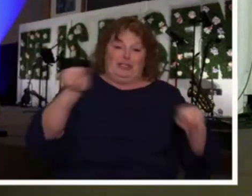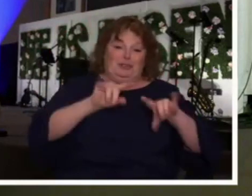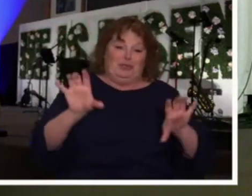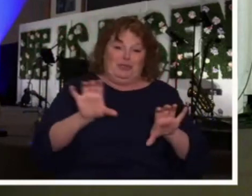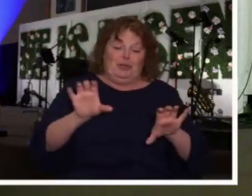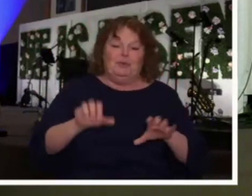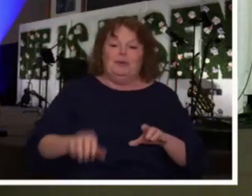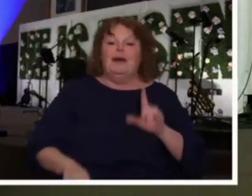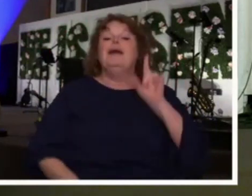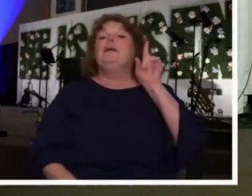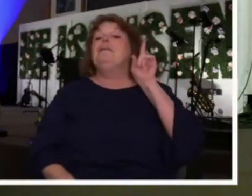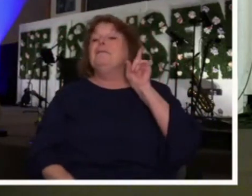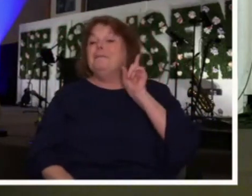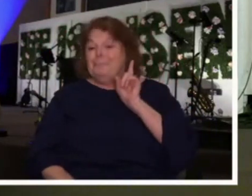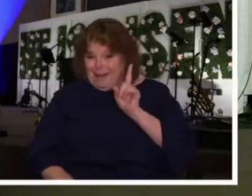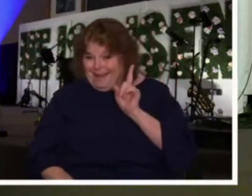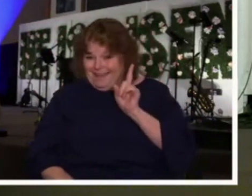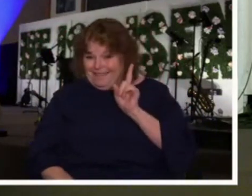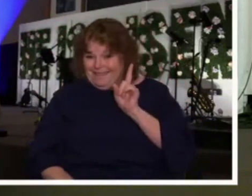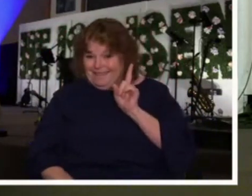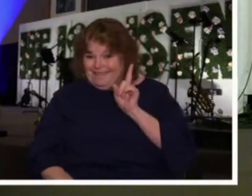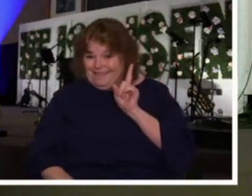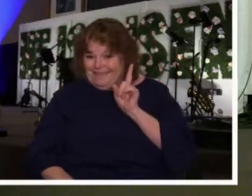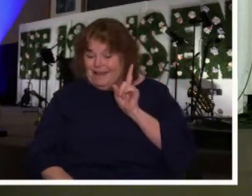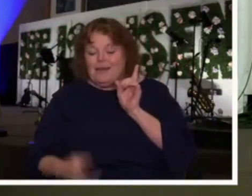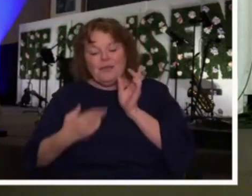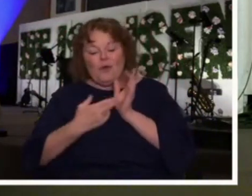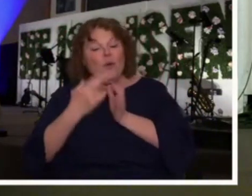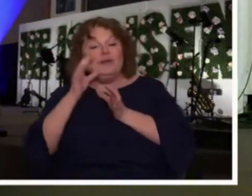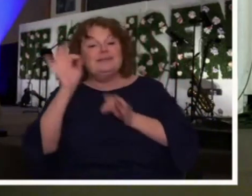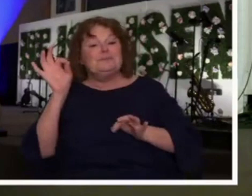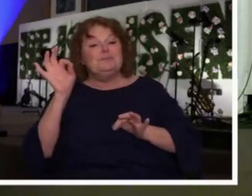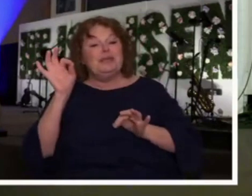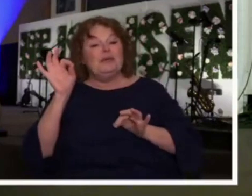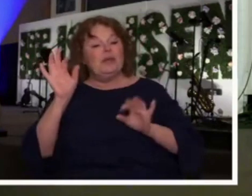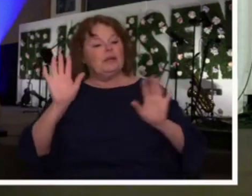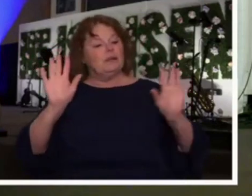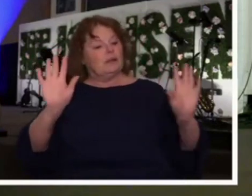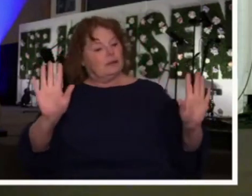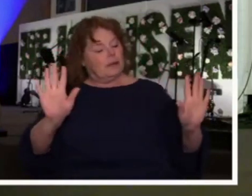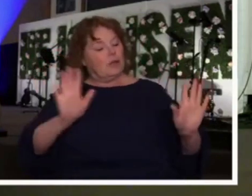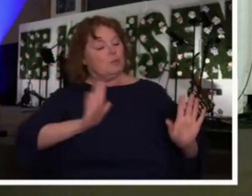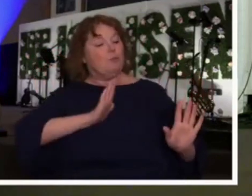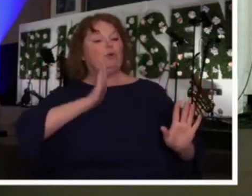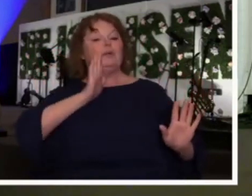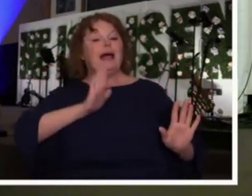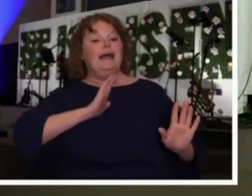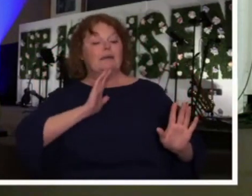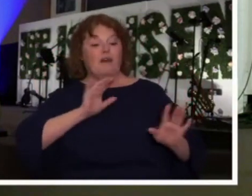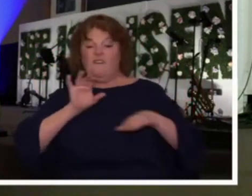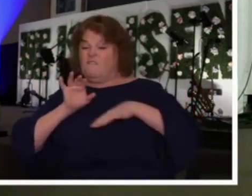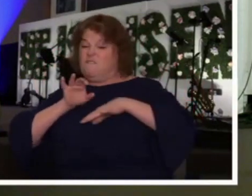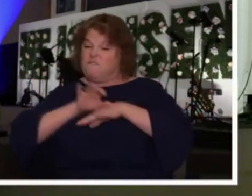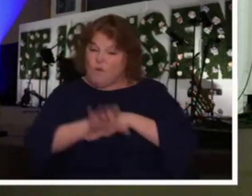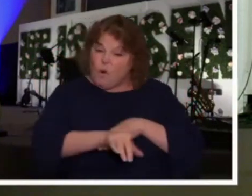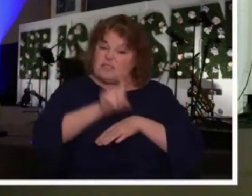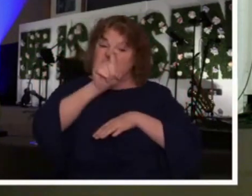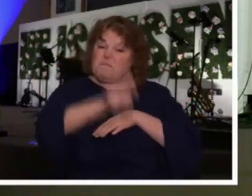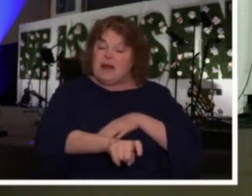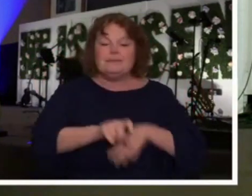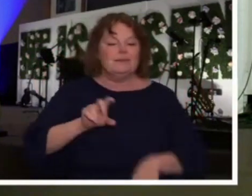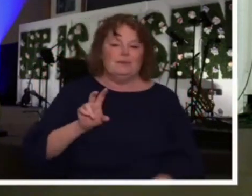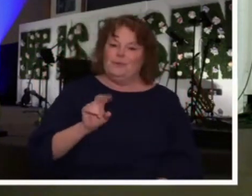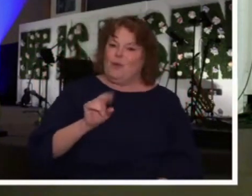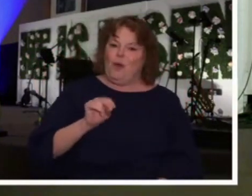But the Holy Spirit is a gentleman and He will not force His way on you, nor will He